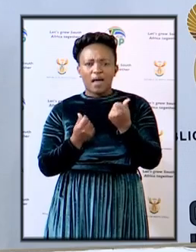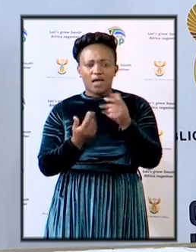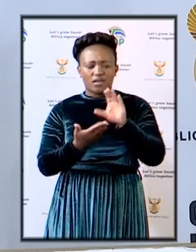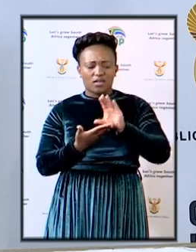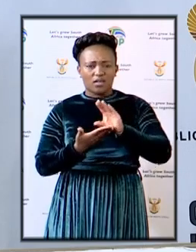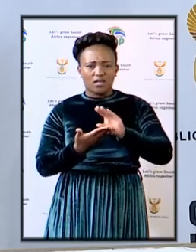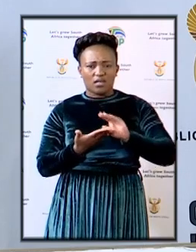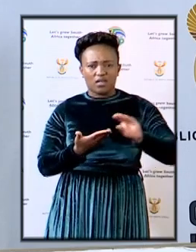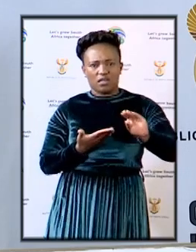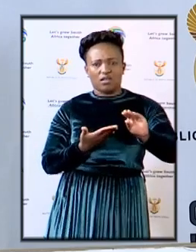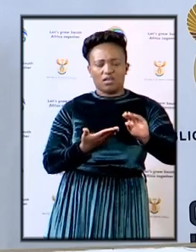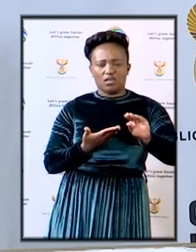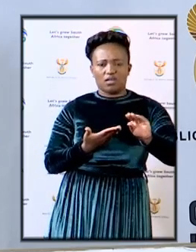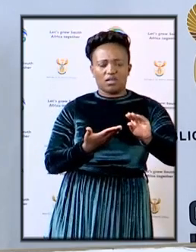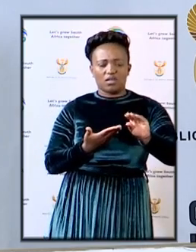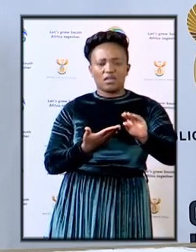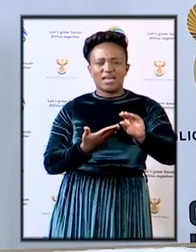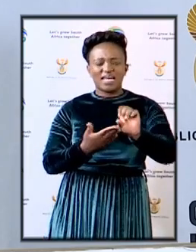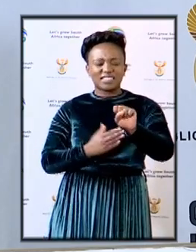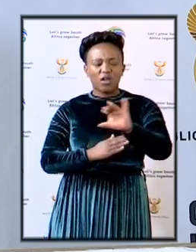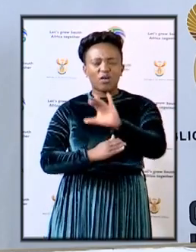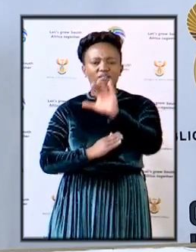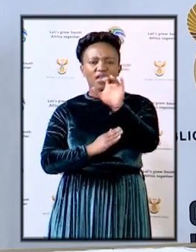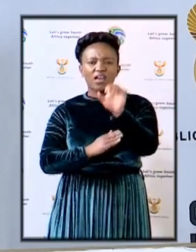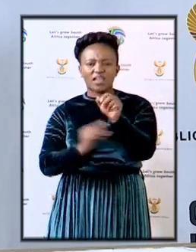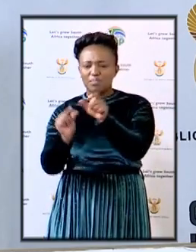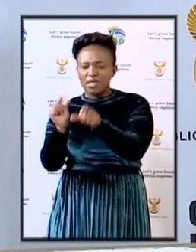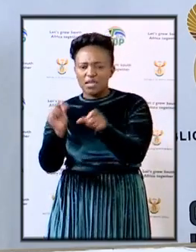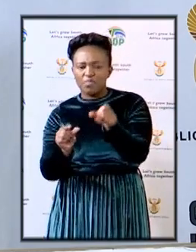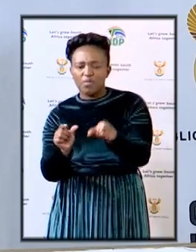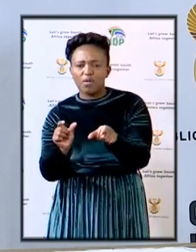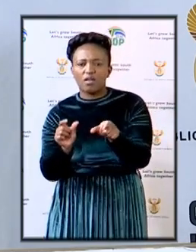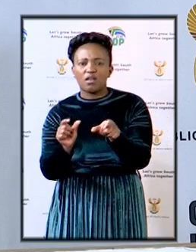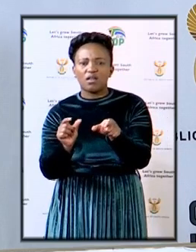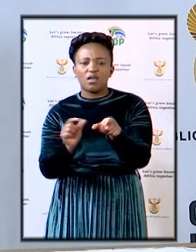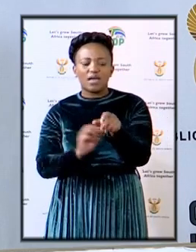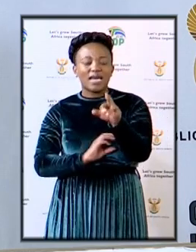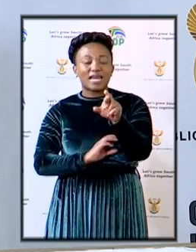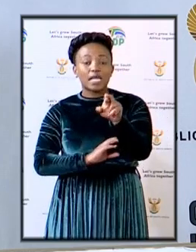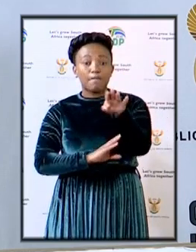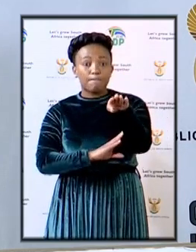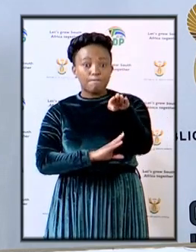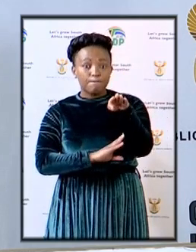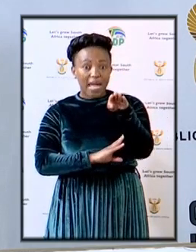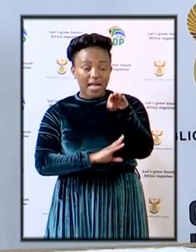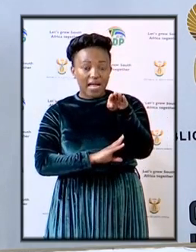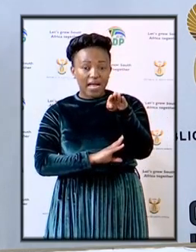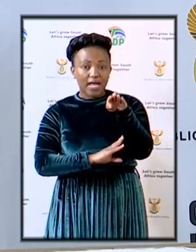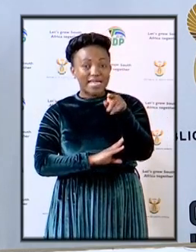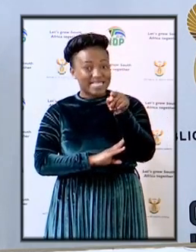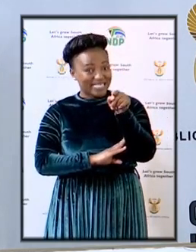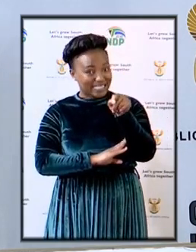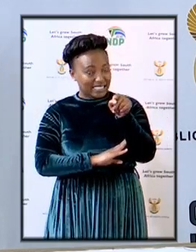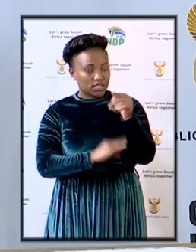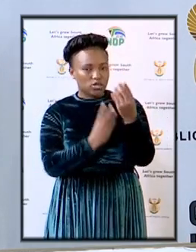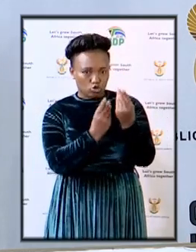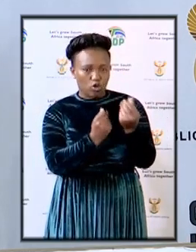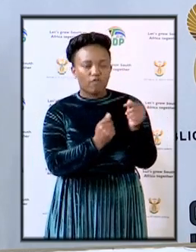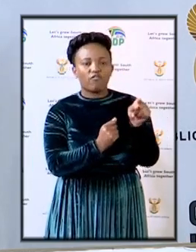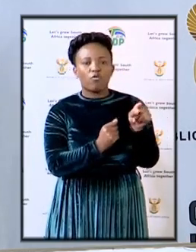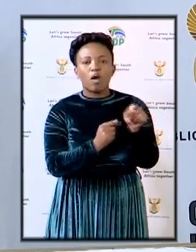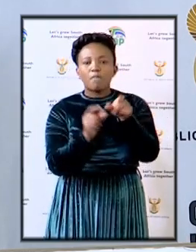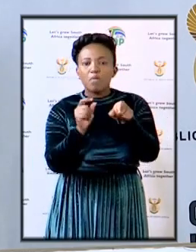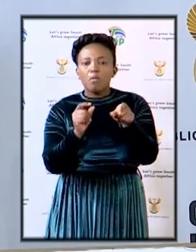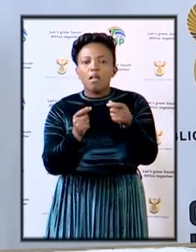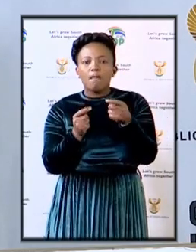that the South African Reserve Bank is dealing with that one the